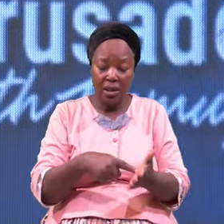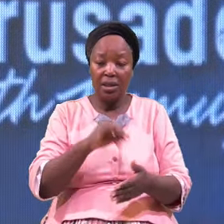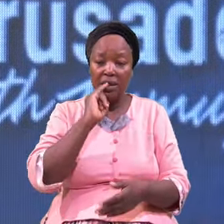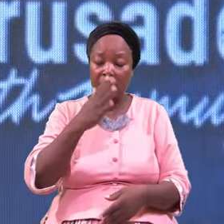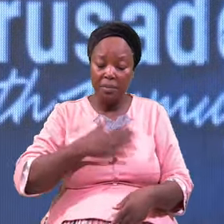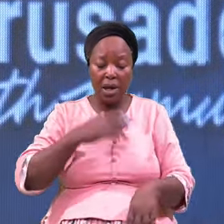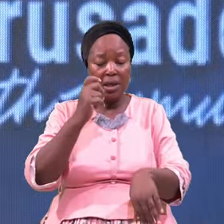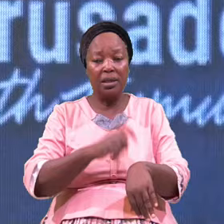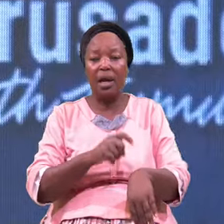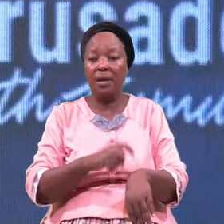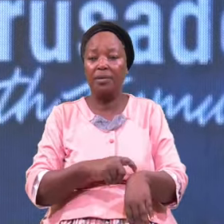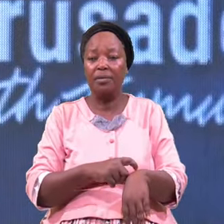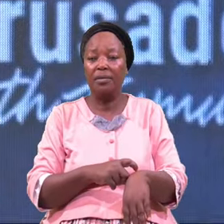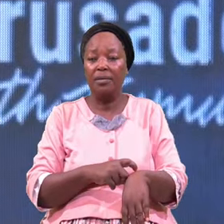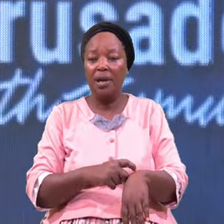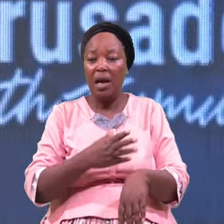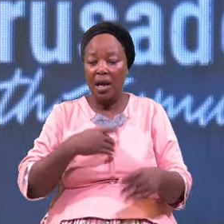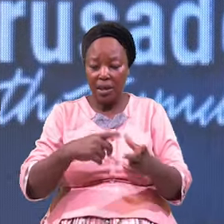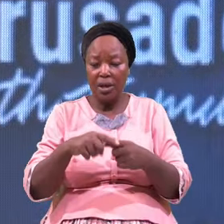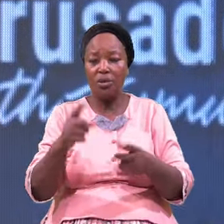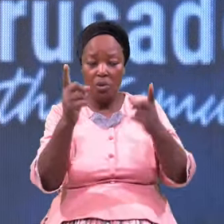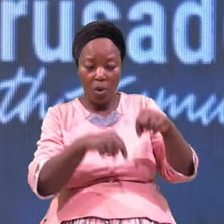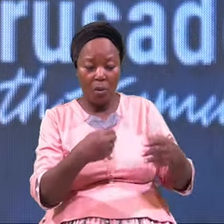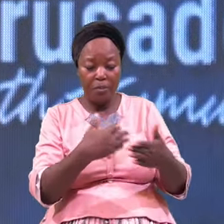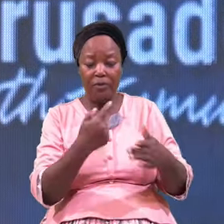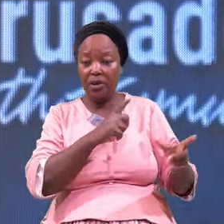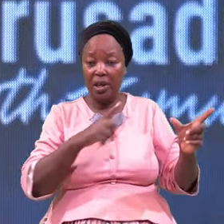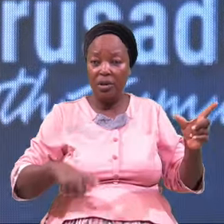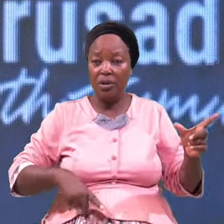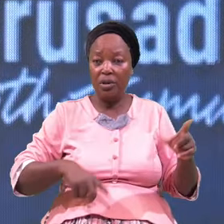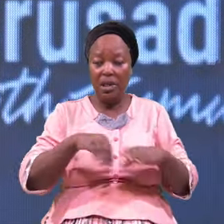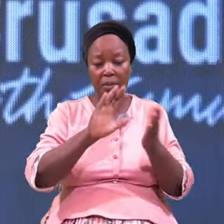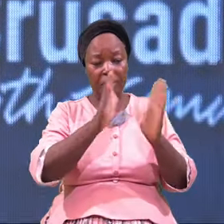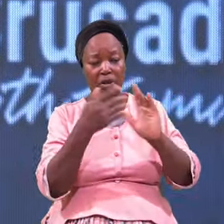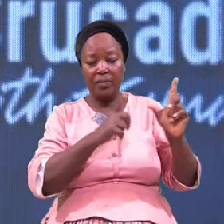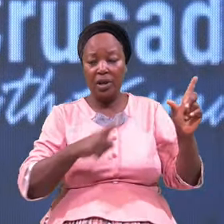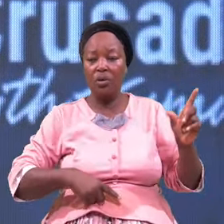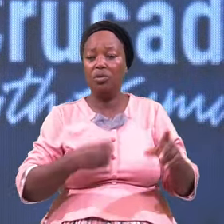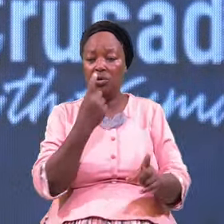Time And You Come Before The Lord All Alone